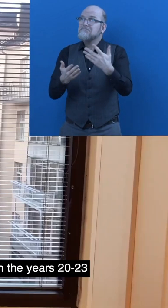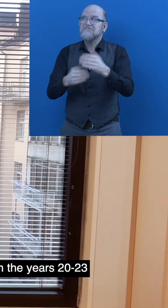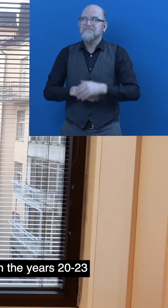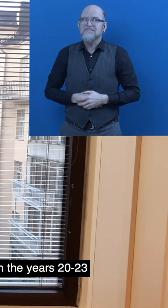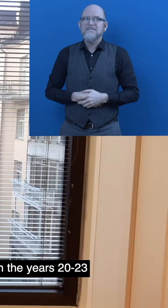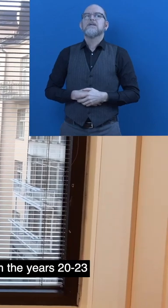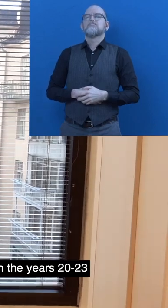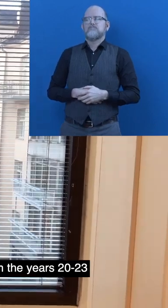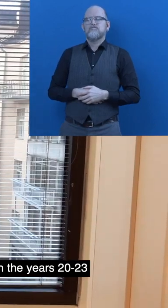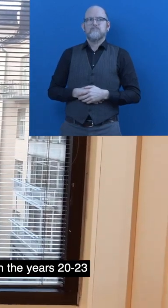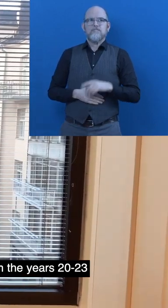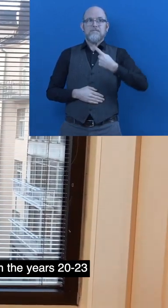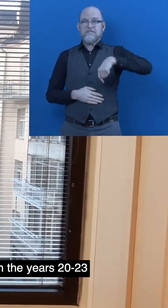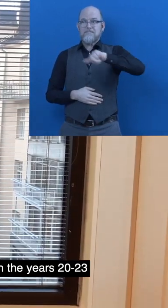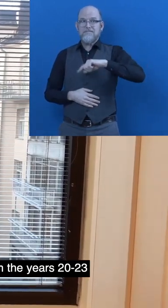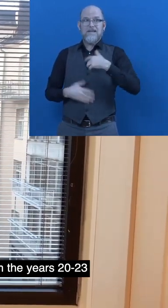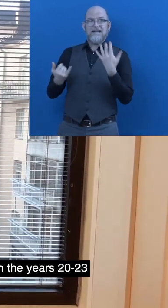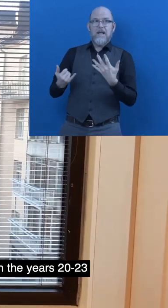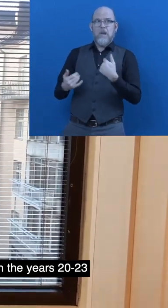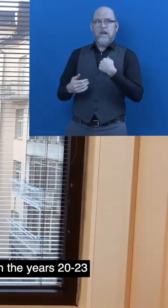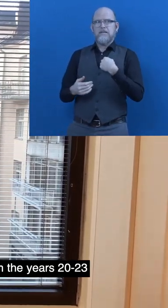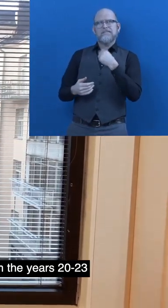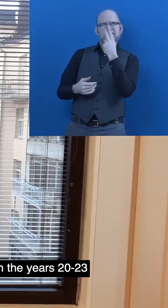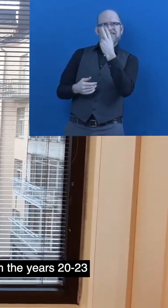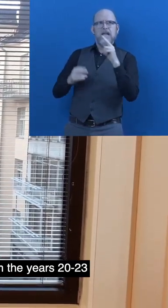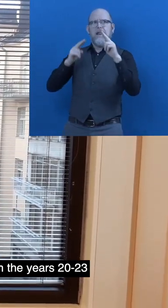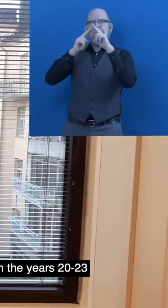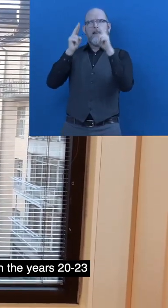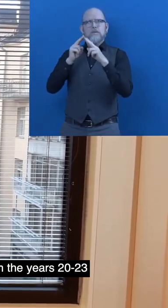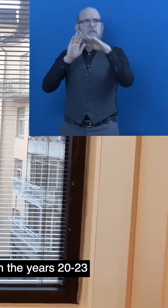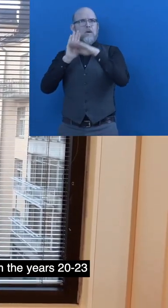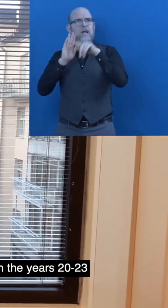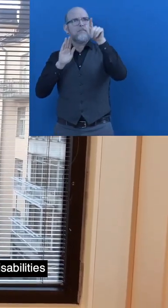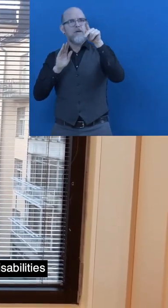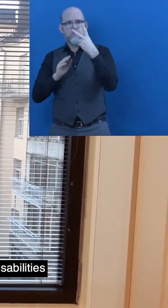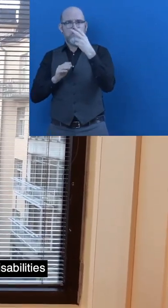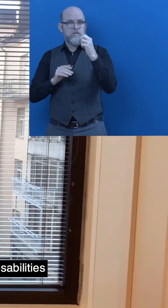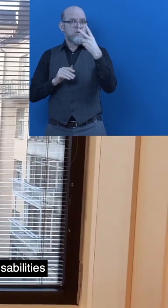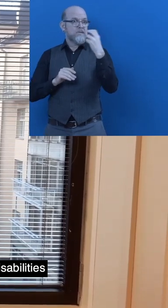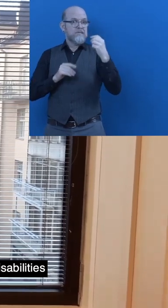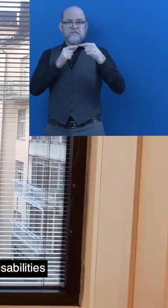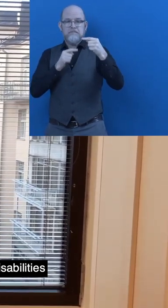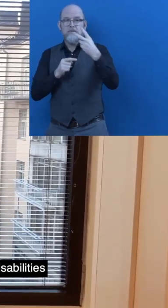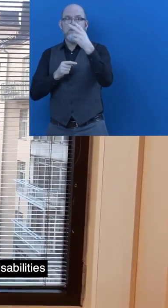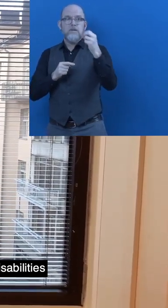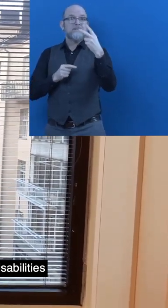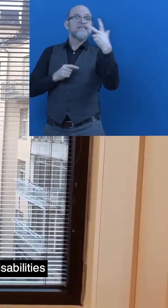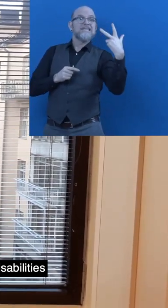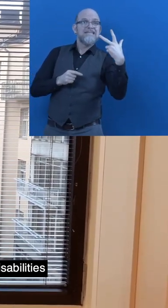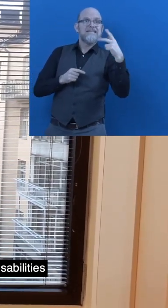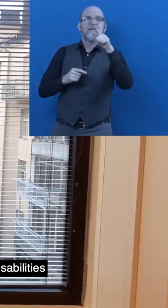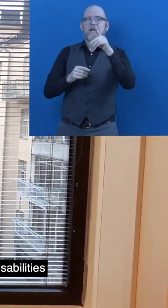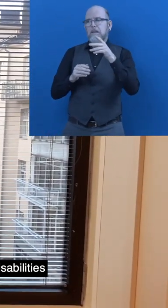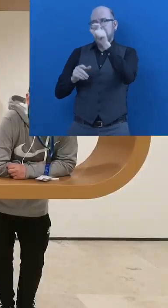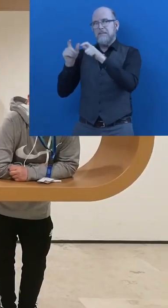Right now we are taking part to a national program in the years 20 to 23 aimed to increase the employment of people